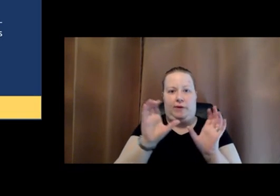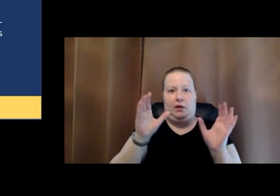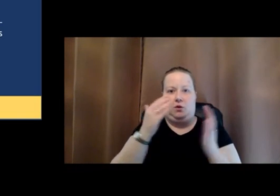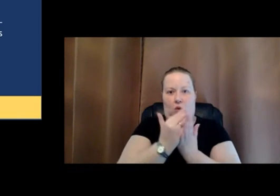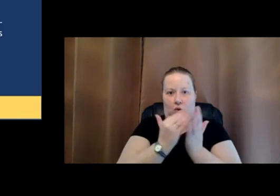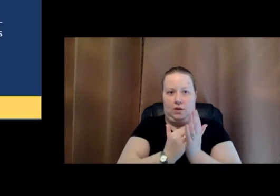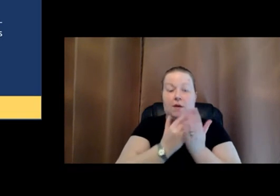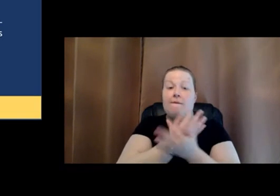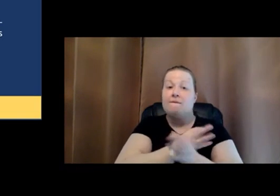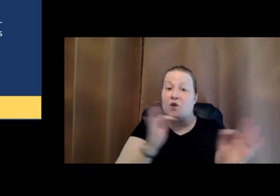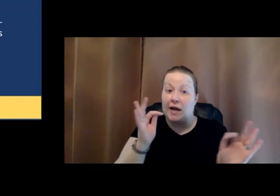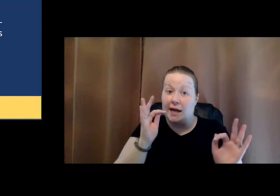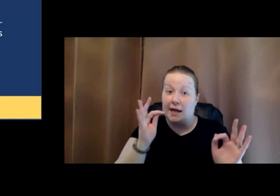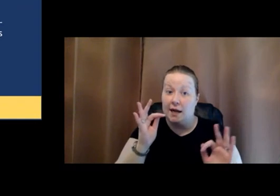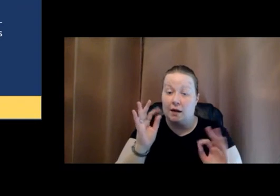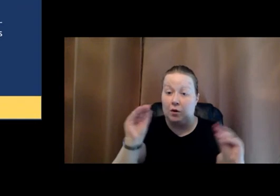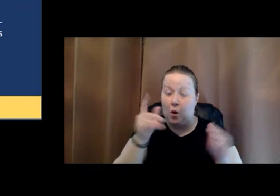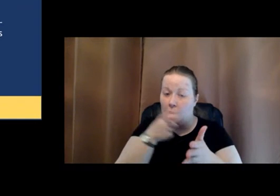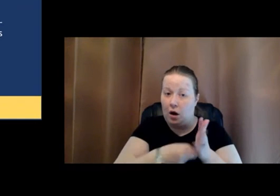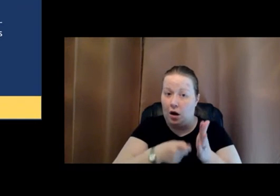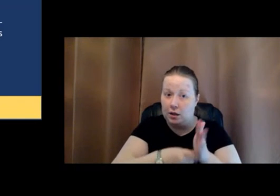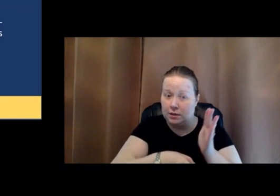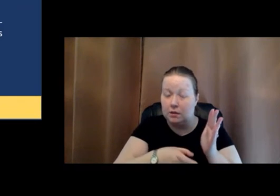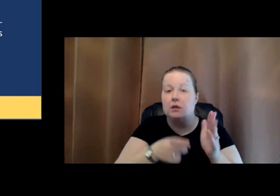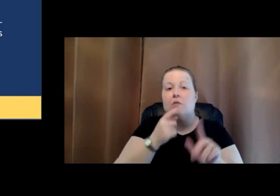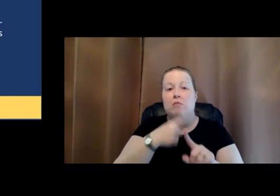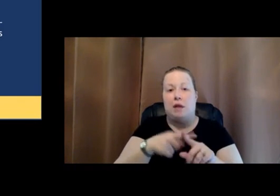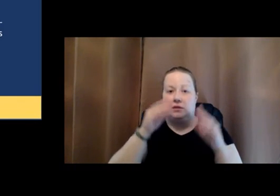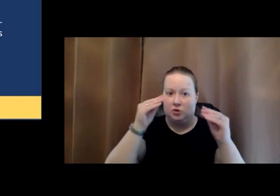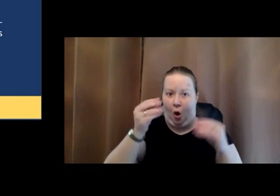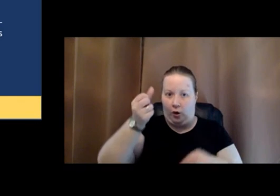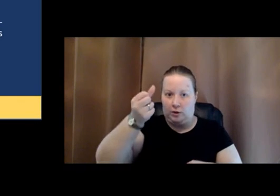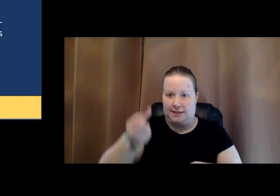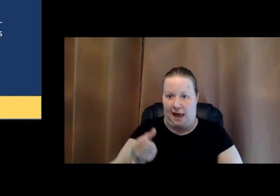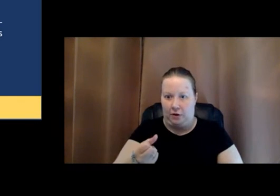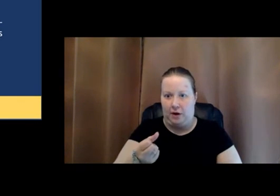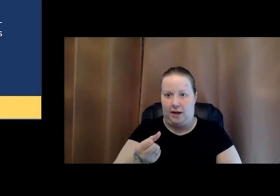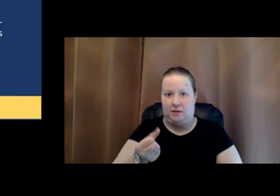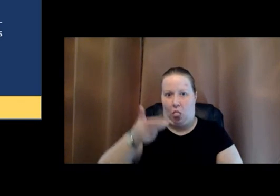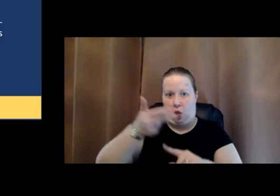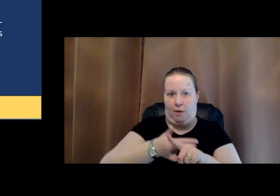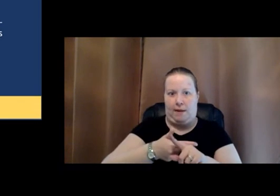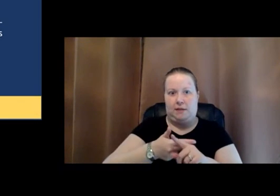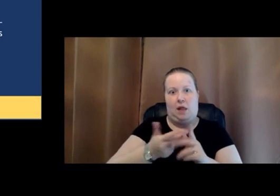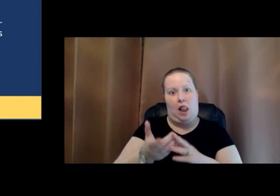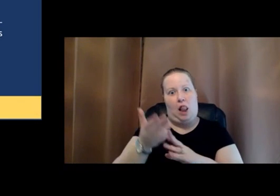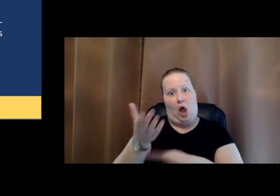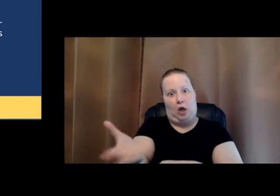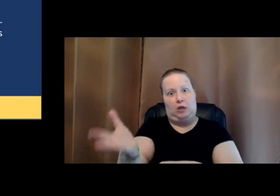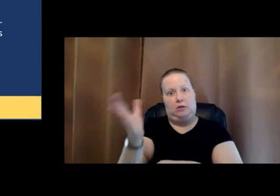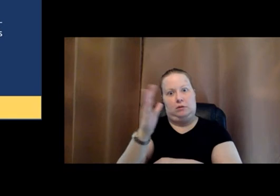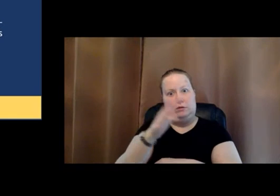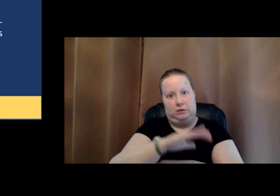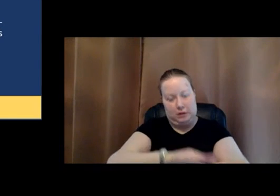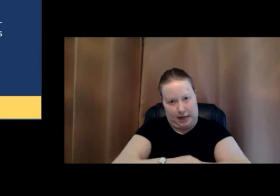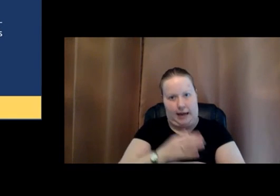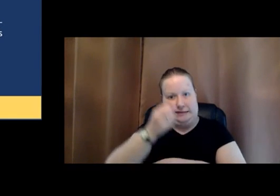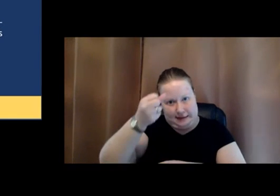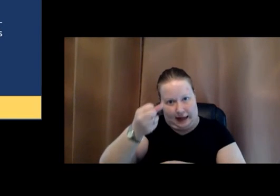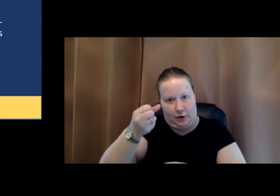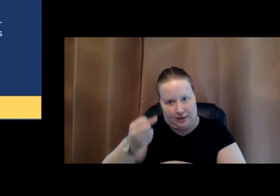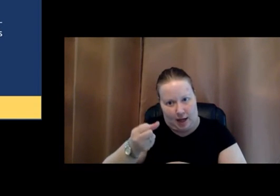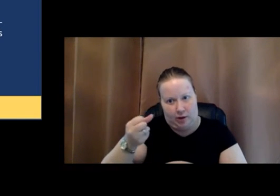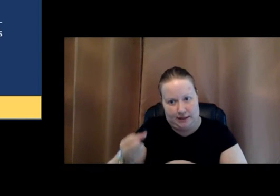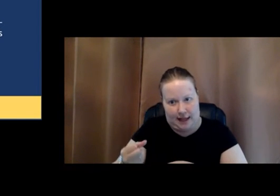participants and it's taught on Saturdays over the course of three months. Very long Saturdays. mean very long days each Saturday.